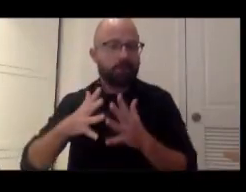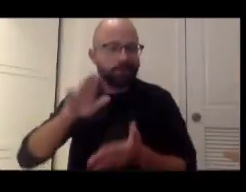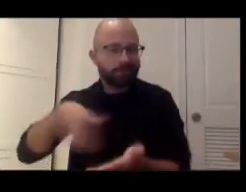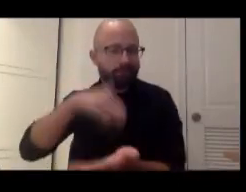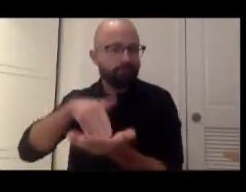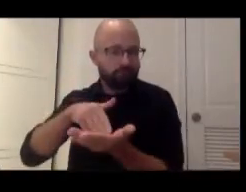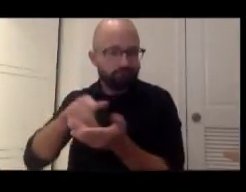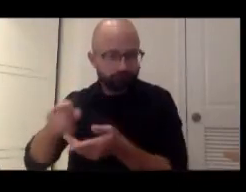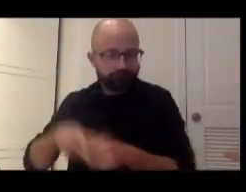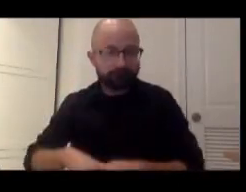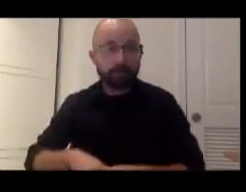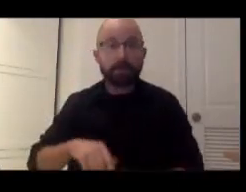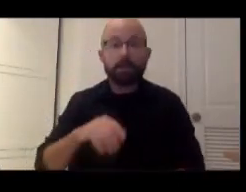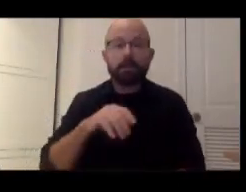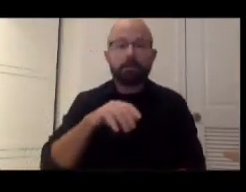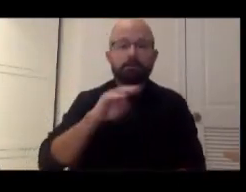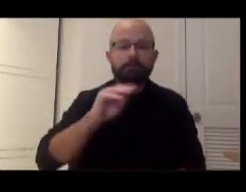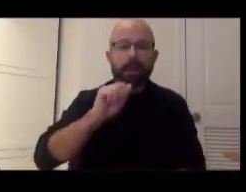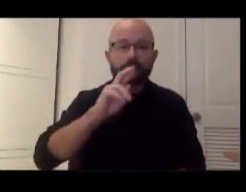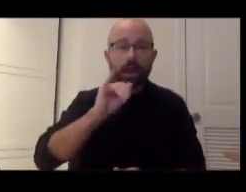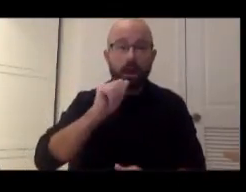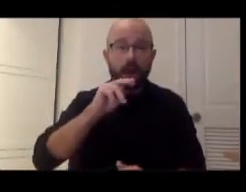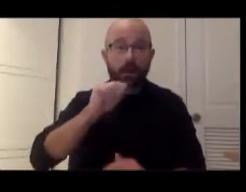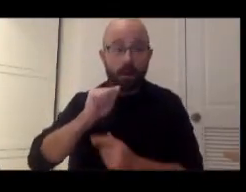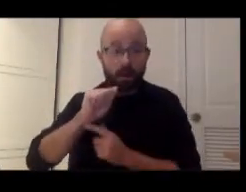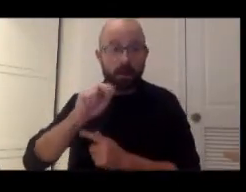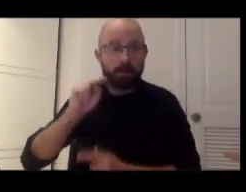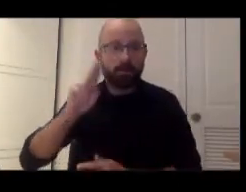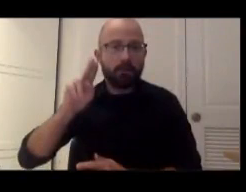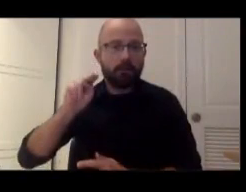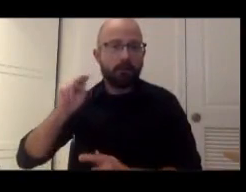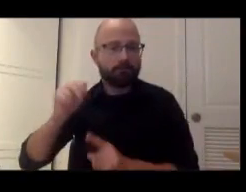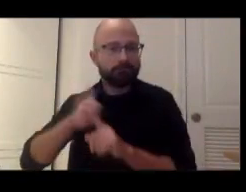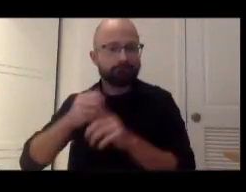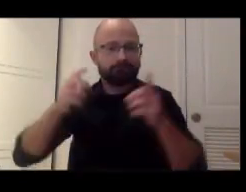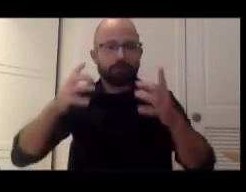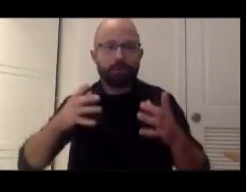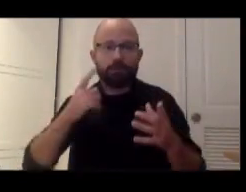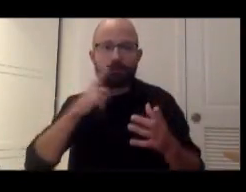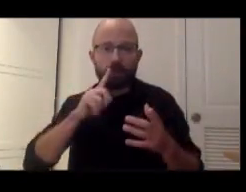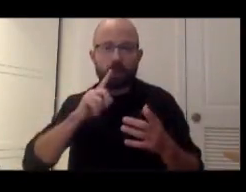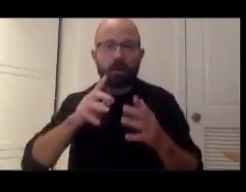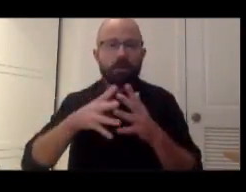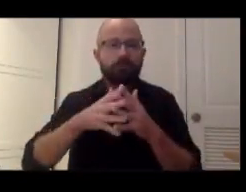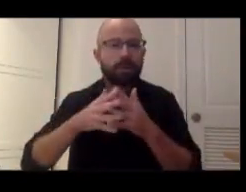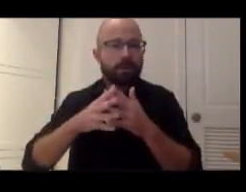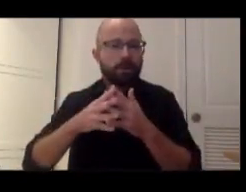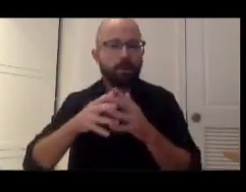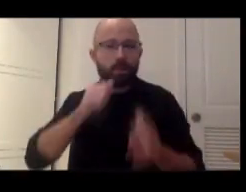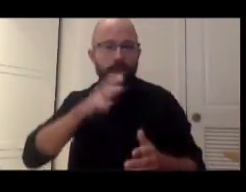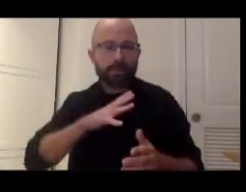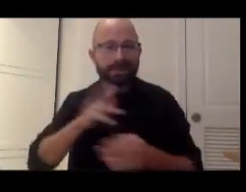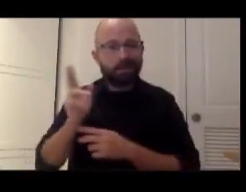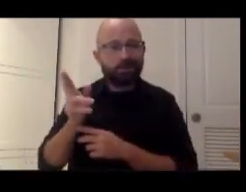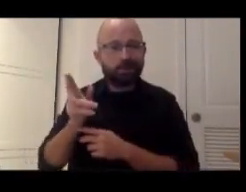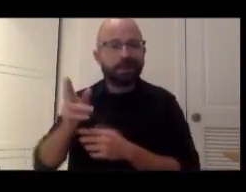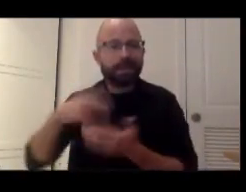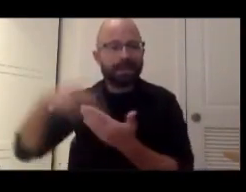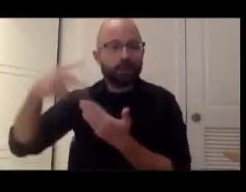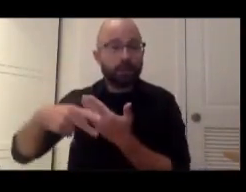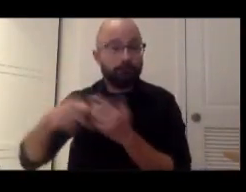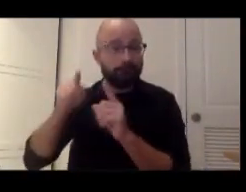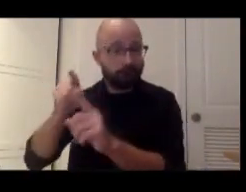Tay Mariana Nunn is the director of the American Women's History Initiative at the Smithsonian.